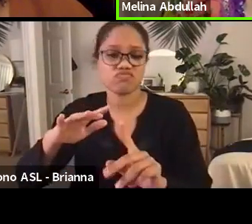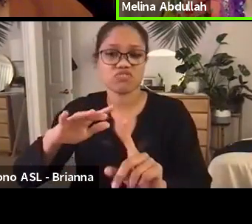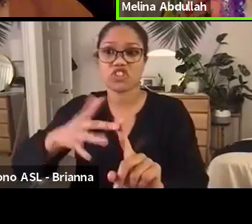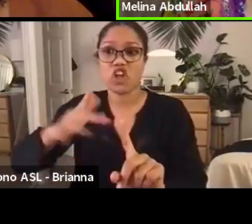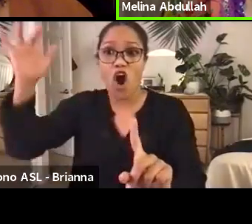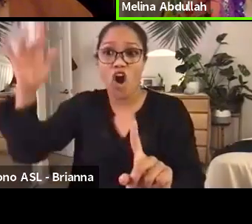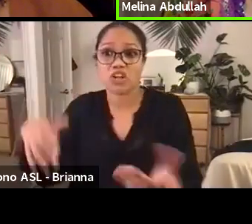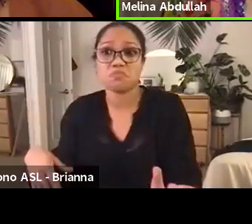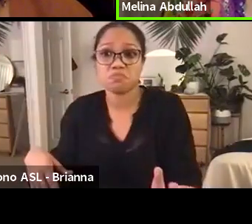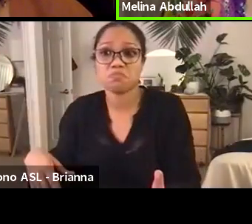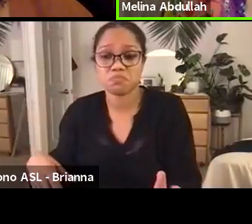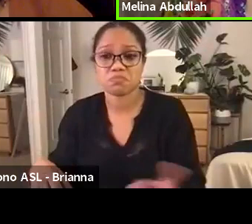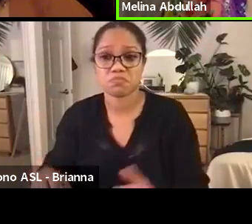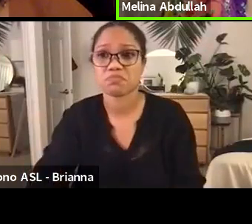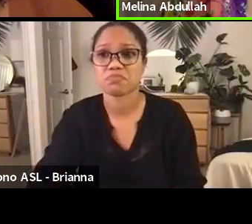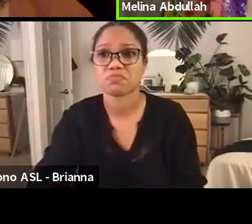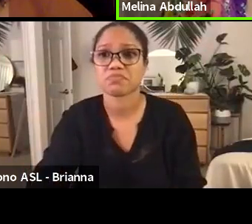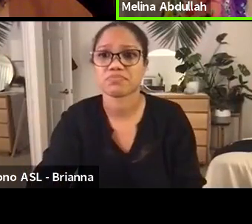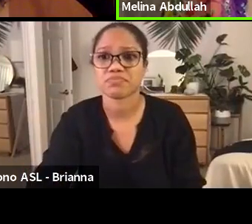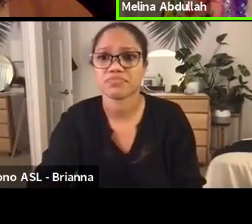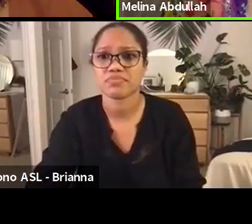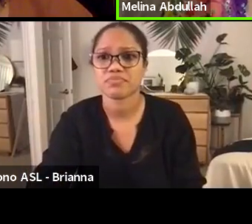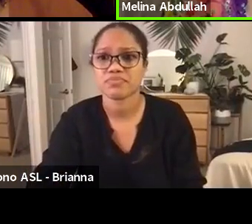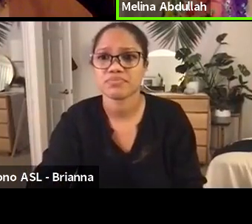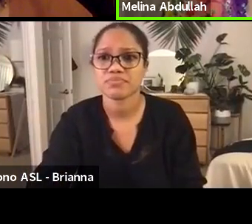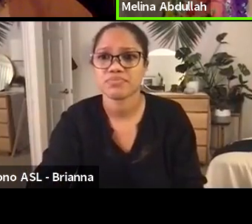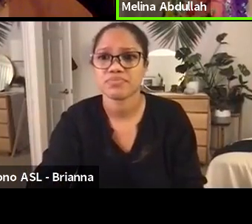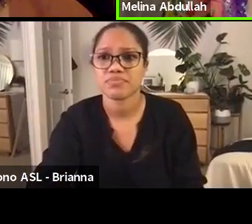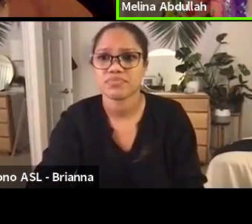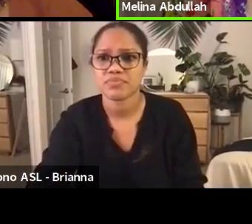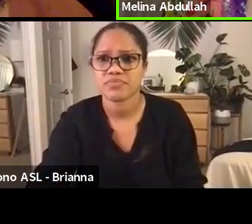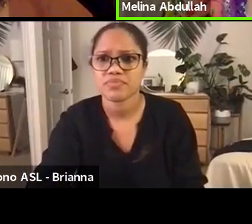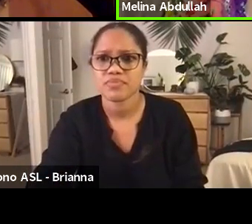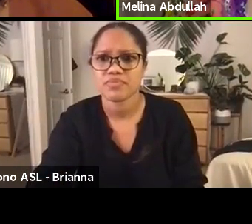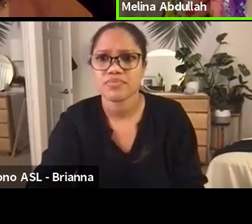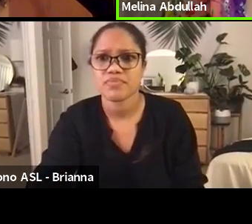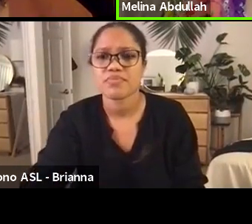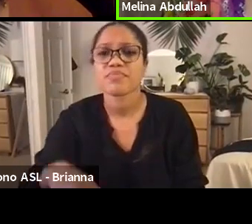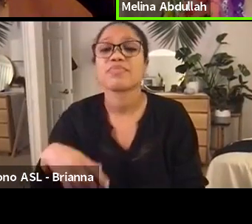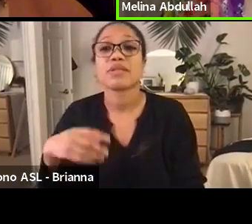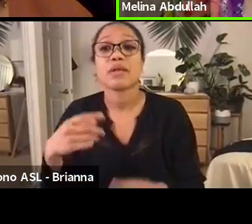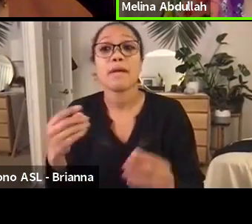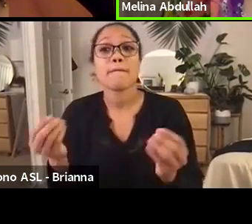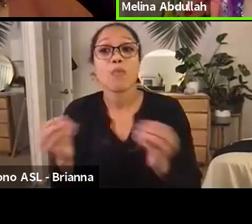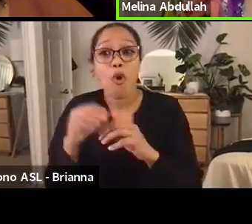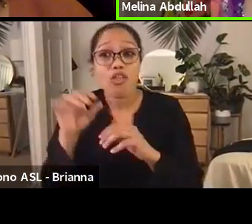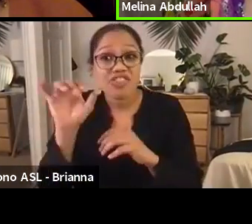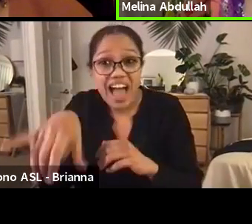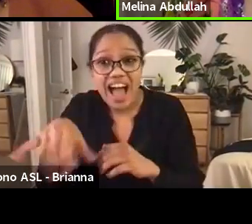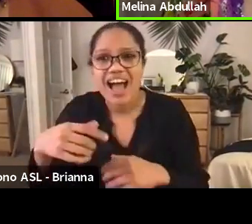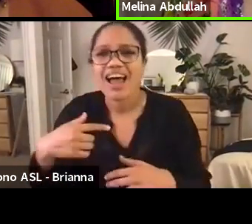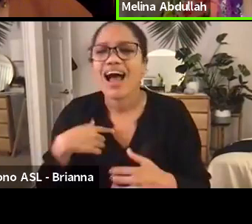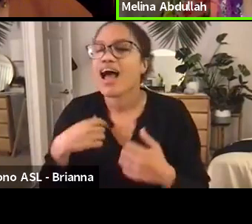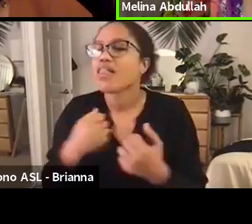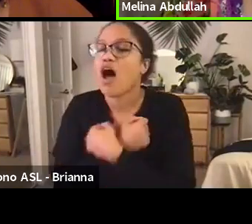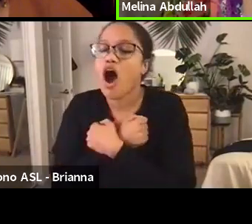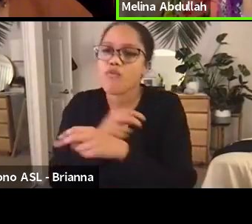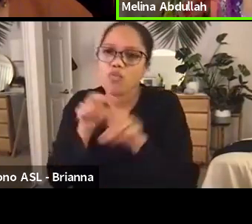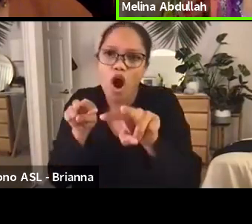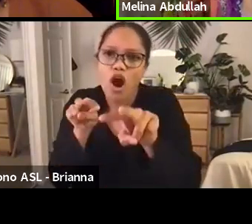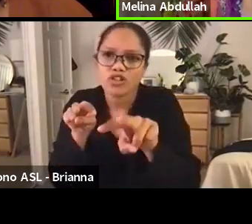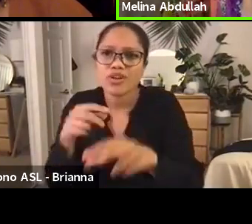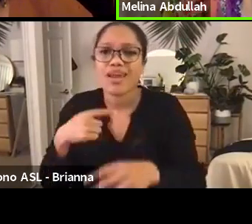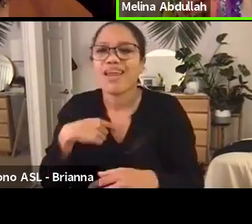I'm watching you as you decide. And I love for this to be the first question you respond to